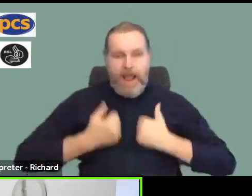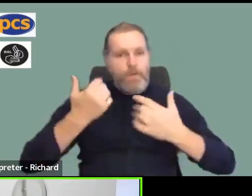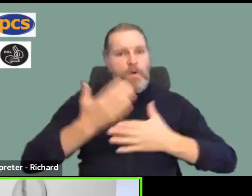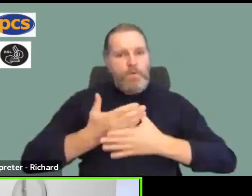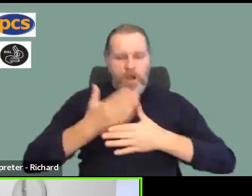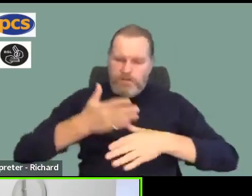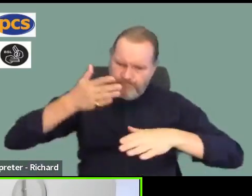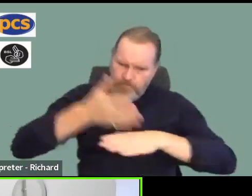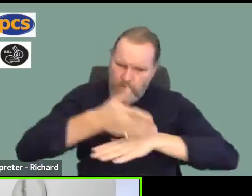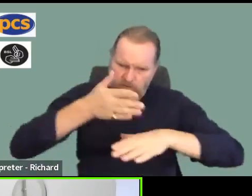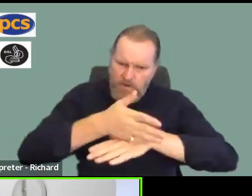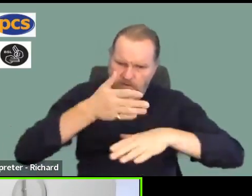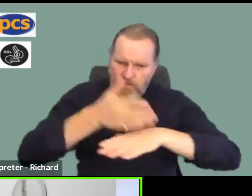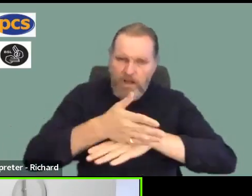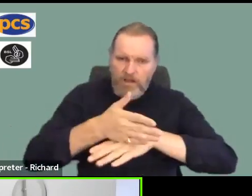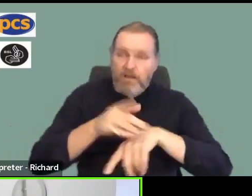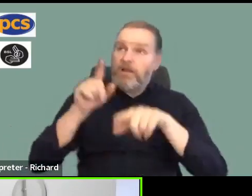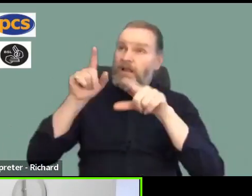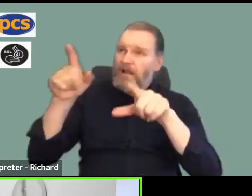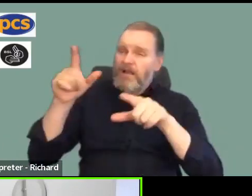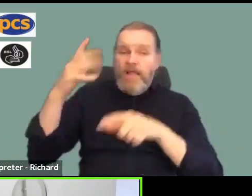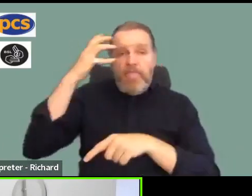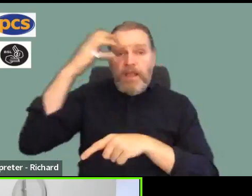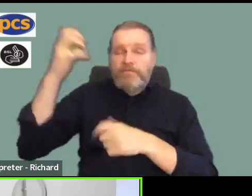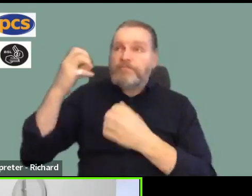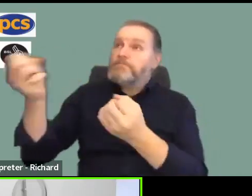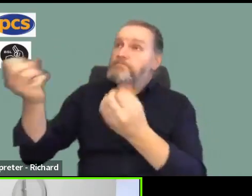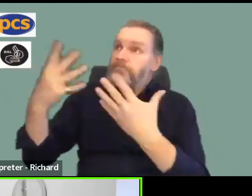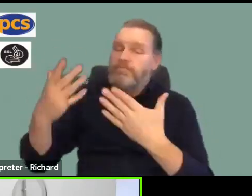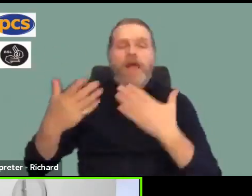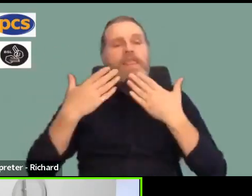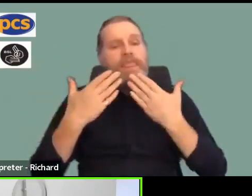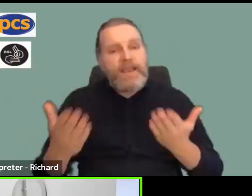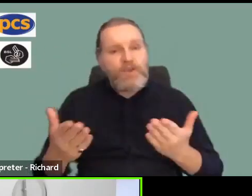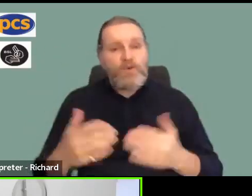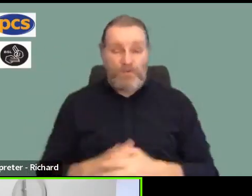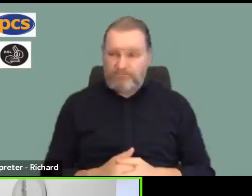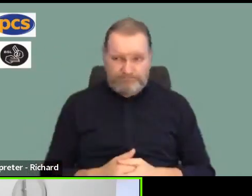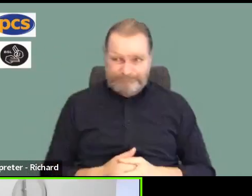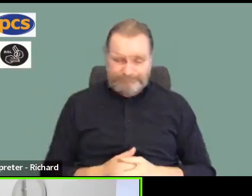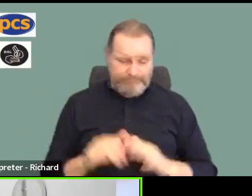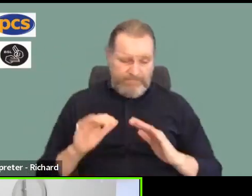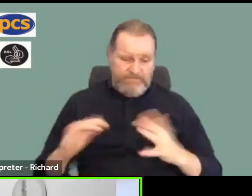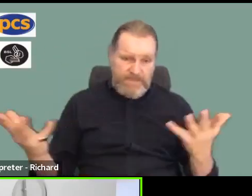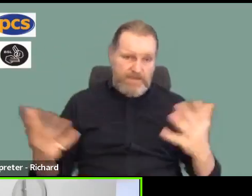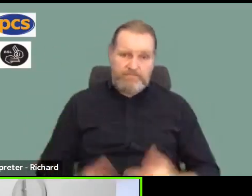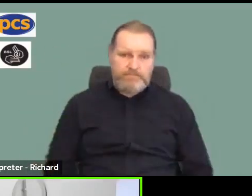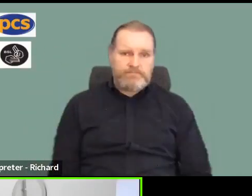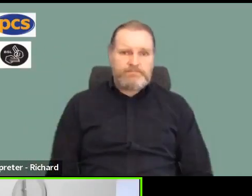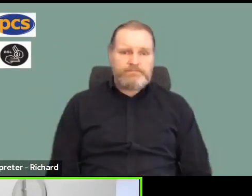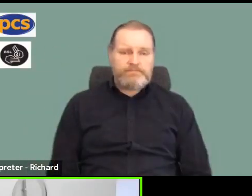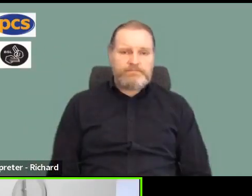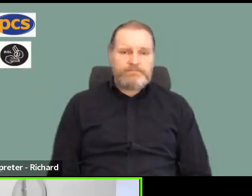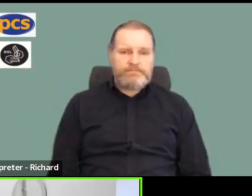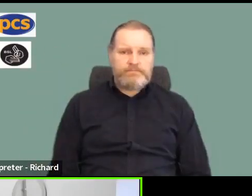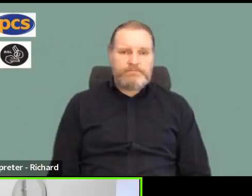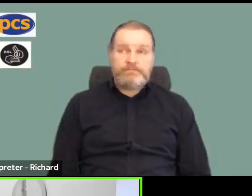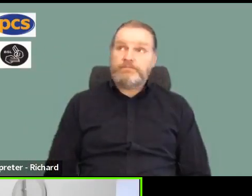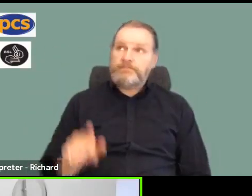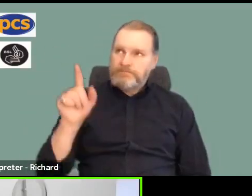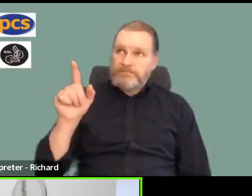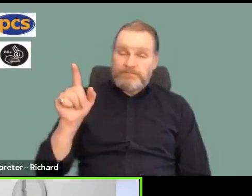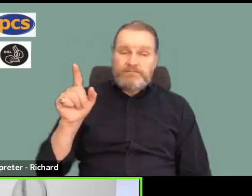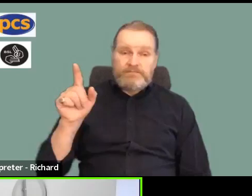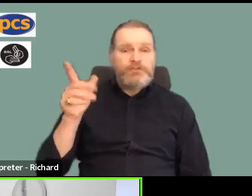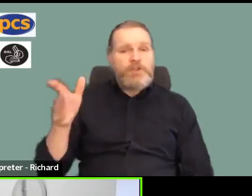get no thanks from HMPPS. So clearly, that's somebody with first hand experience of some of the difficulties taking